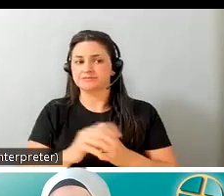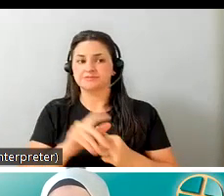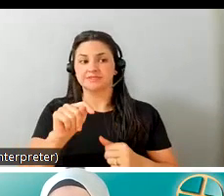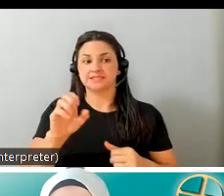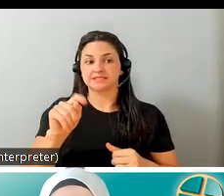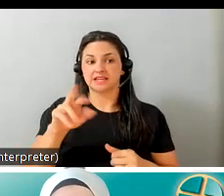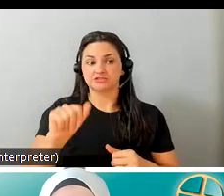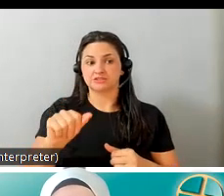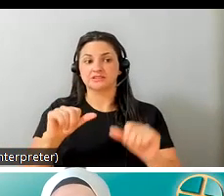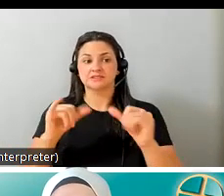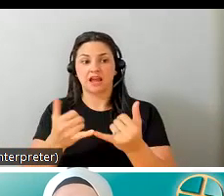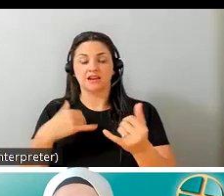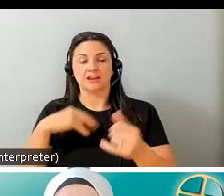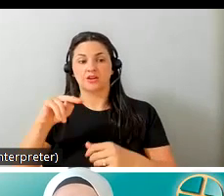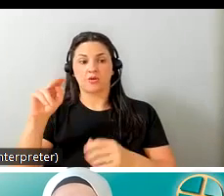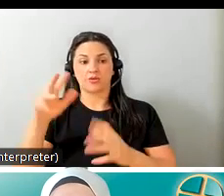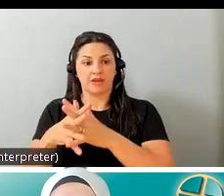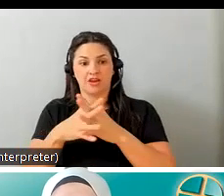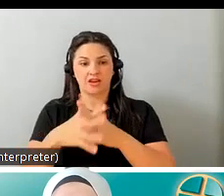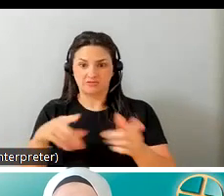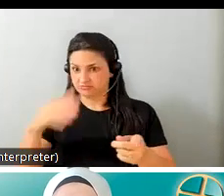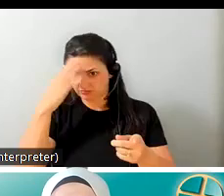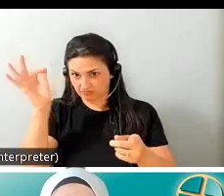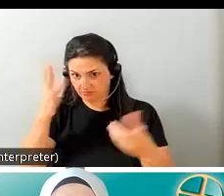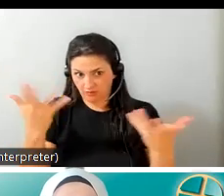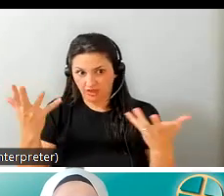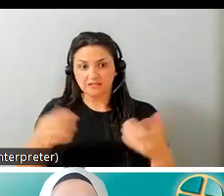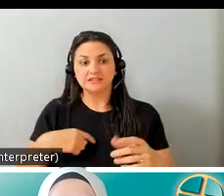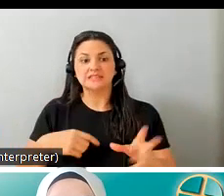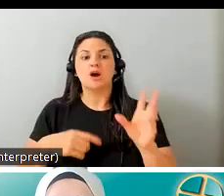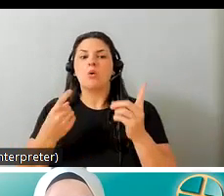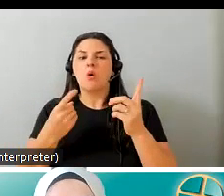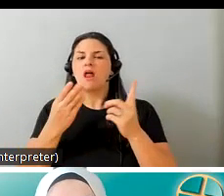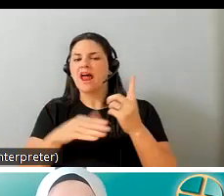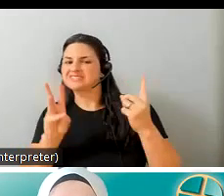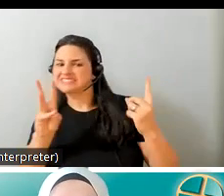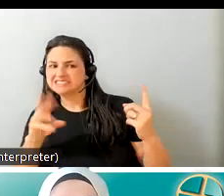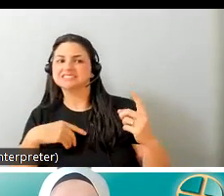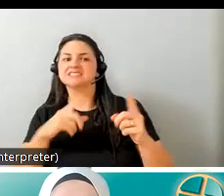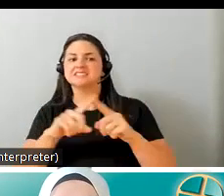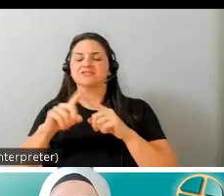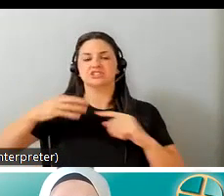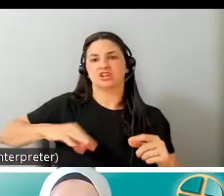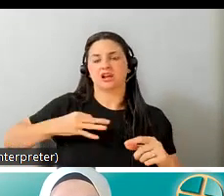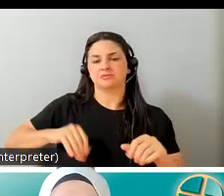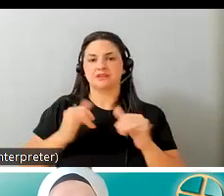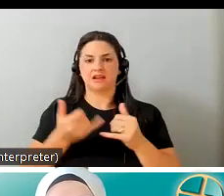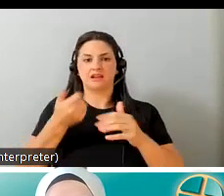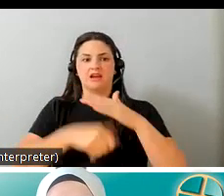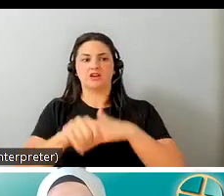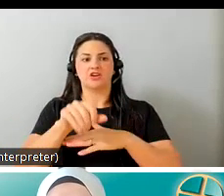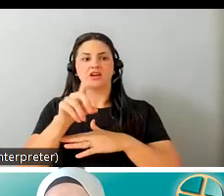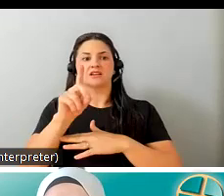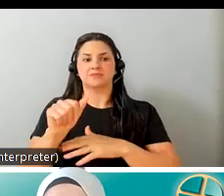america for those that don't know what the non-profit is about it's one of the six charitable uh societies that fall under the disability foundation